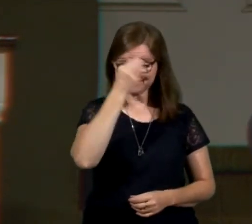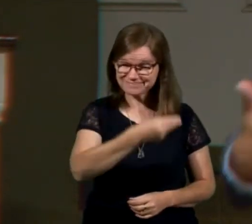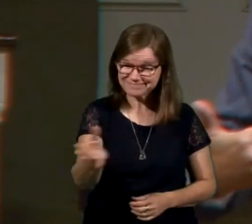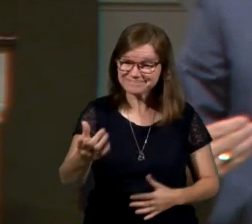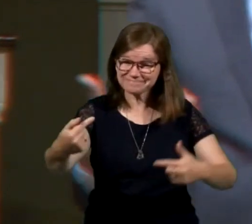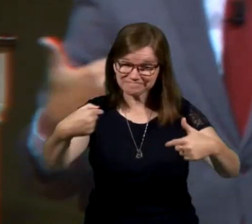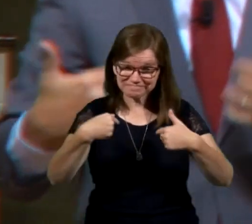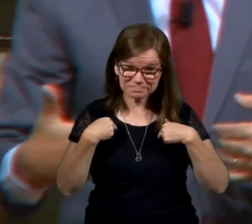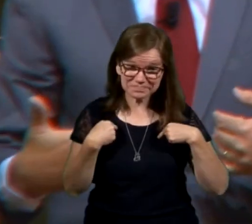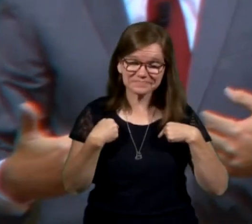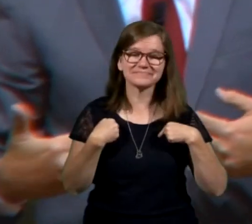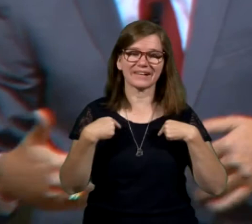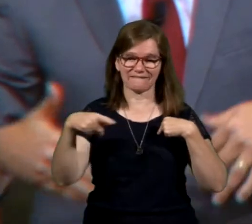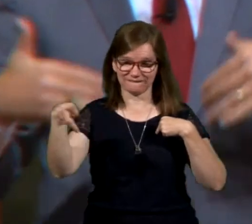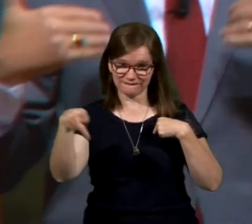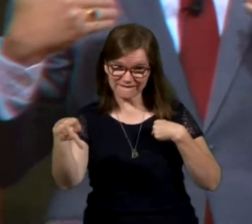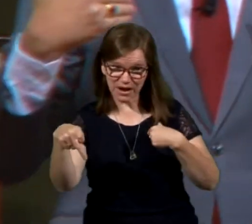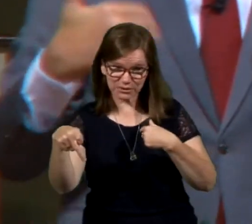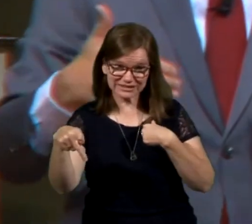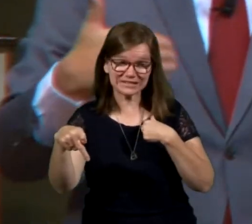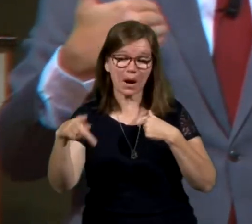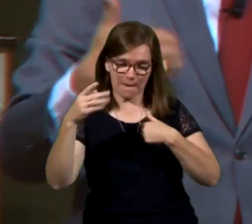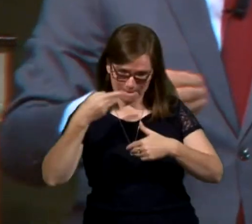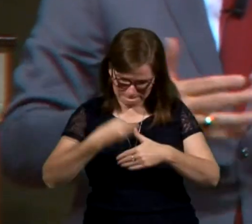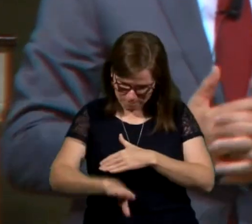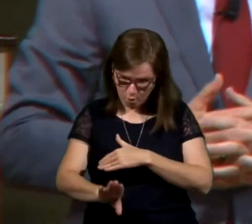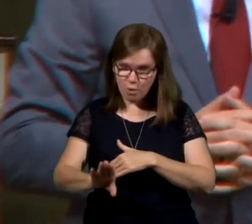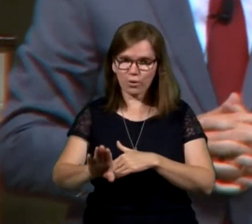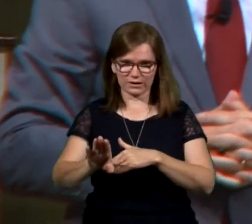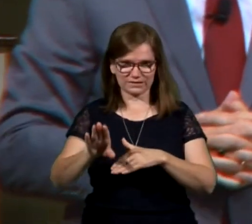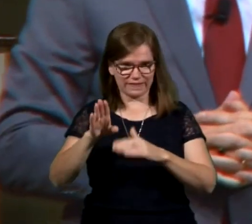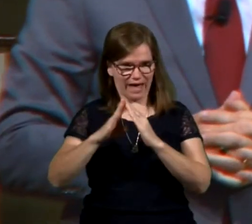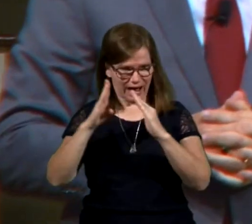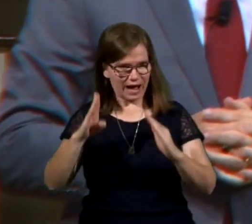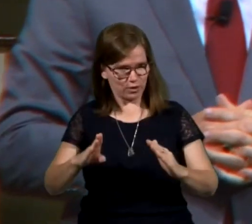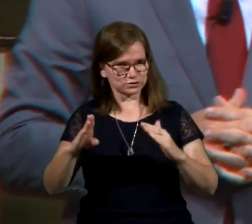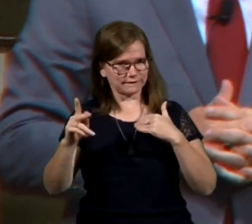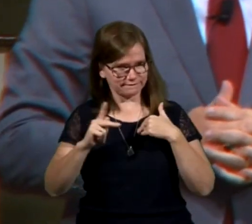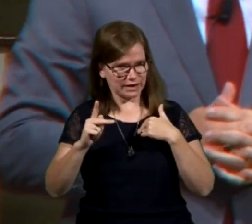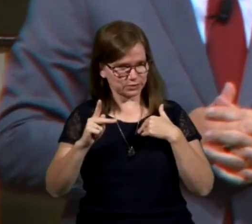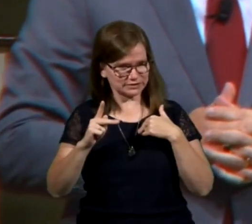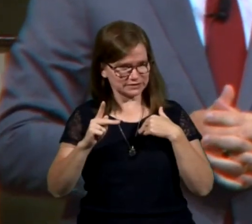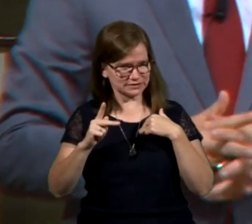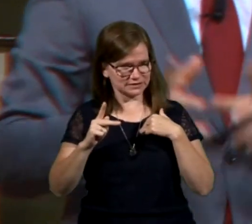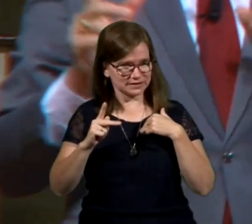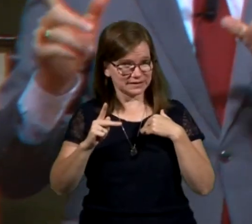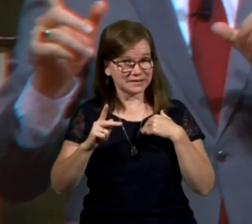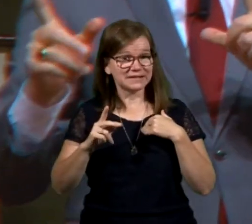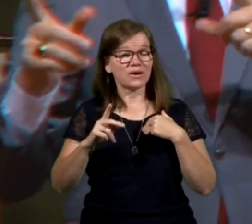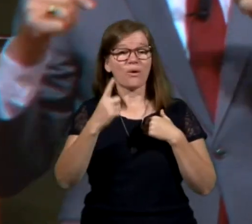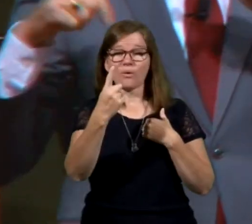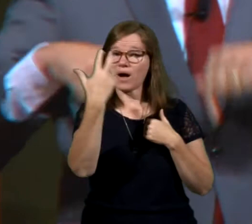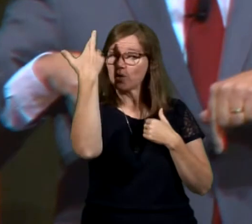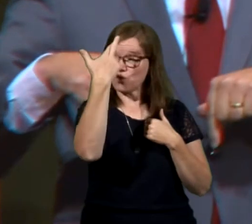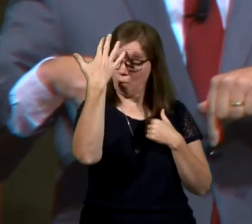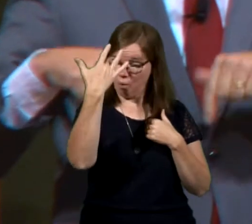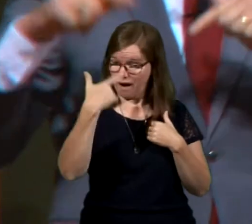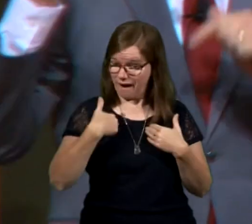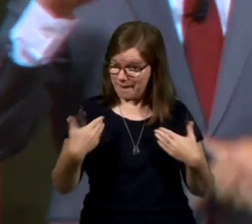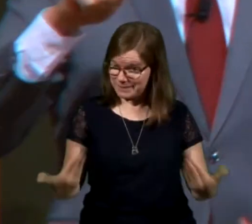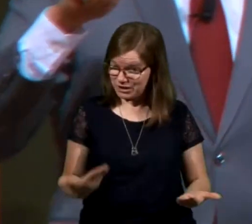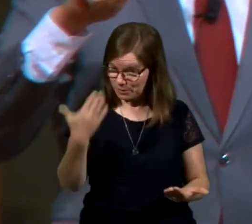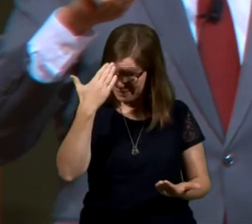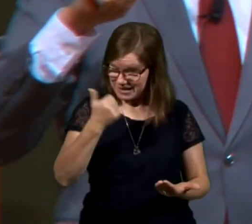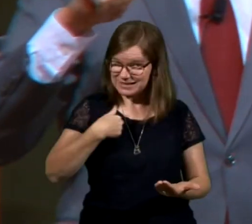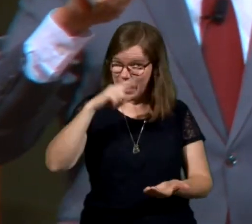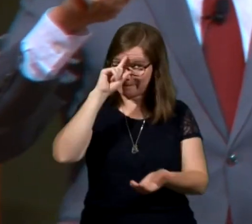guys, I am a Pharisee, and I was born in the house of a Pharisee. And one of the reasons I'm here is because